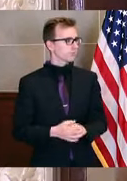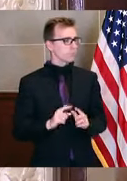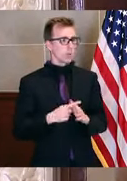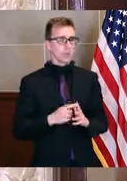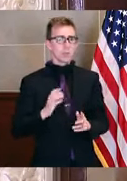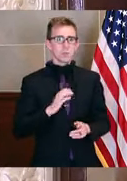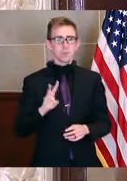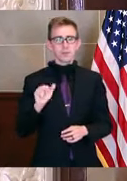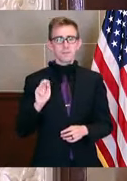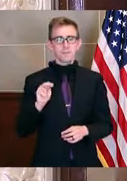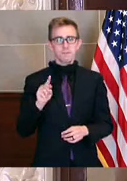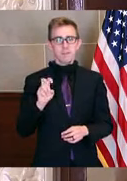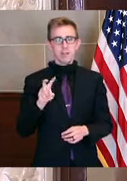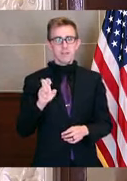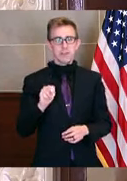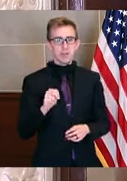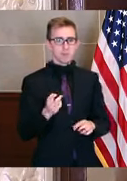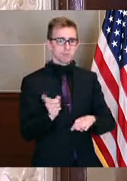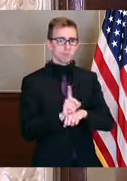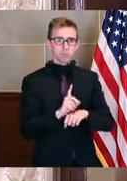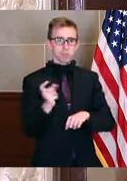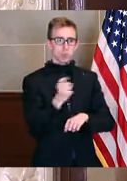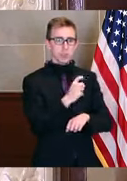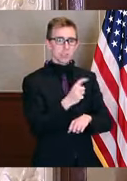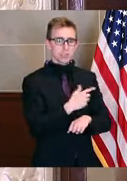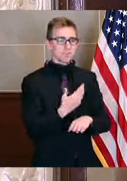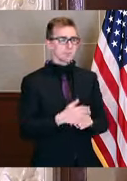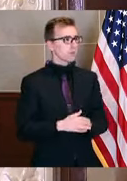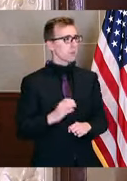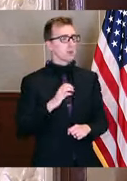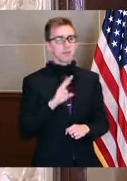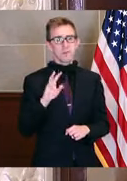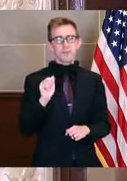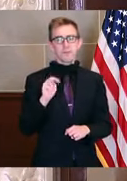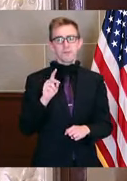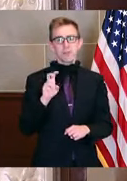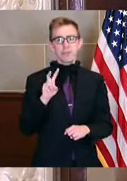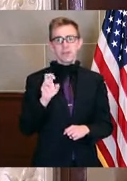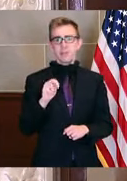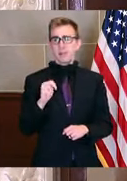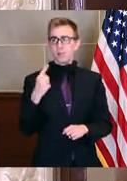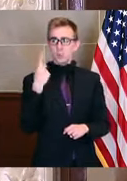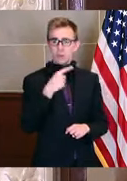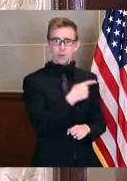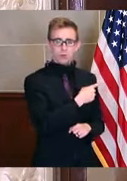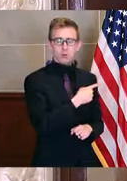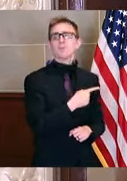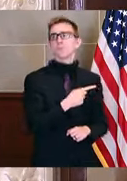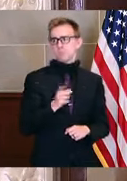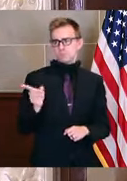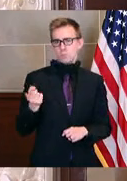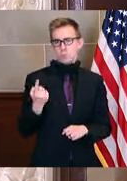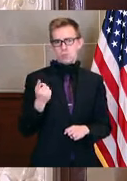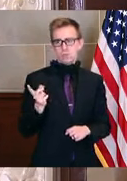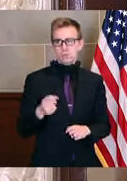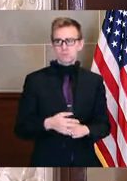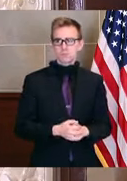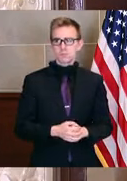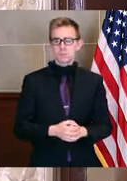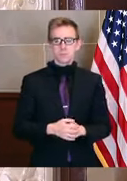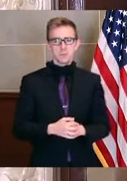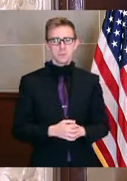Commissioner Vandeven. All right. you have any questions for her, so Commissioner Vandeven, questions for her. Okay. All right.